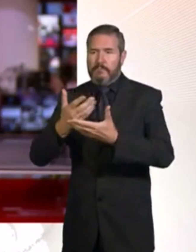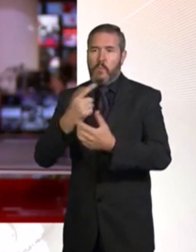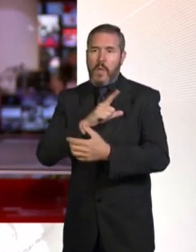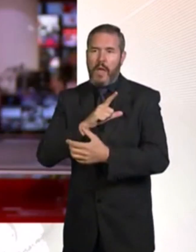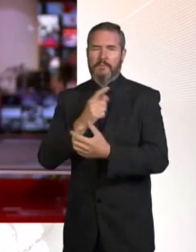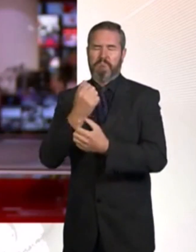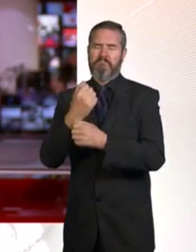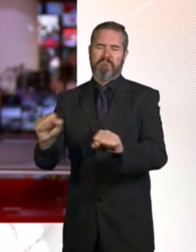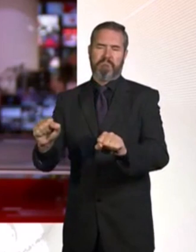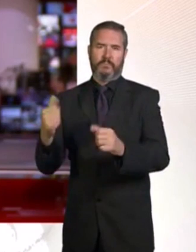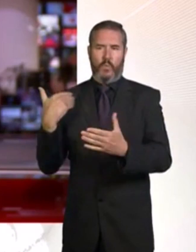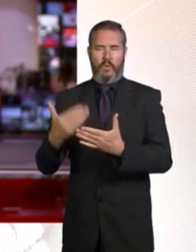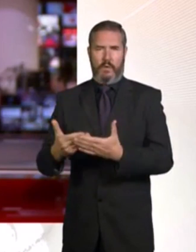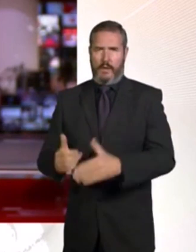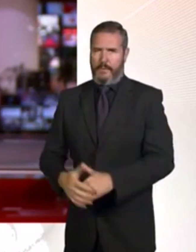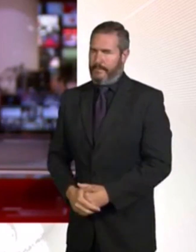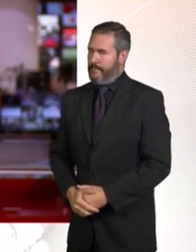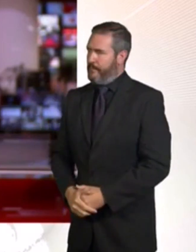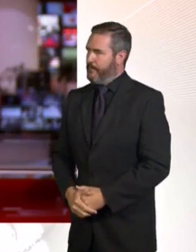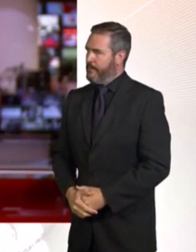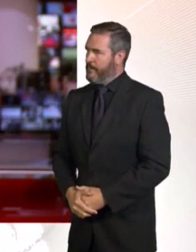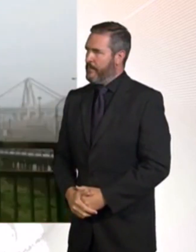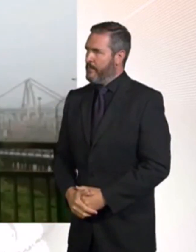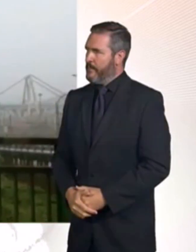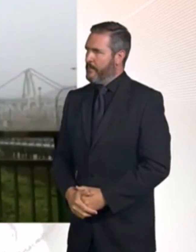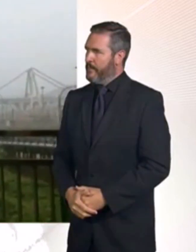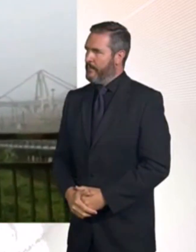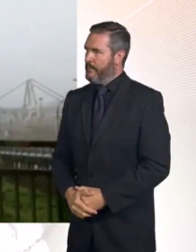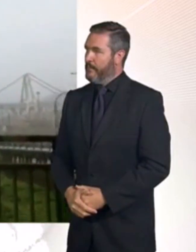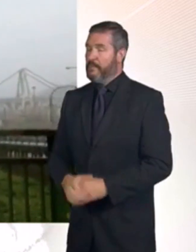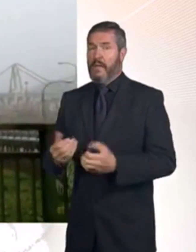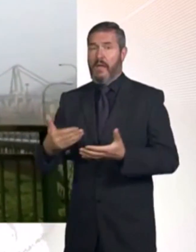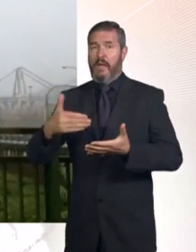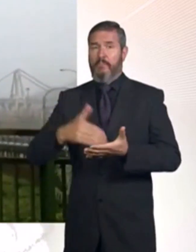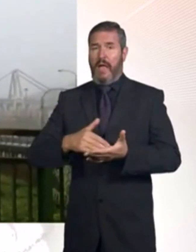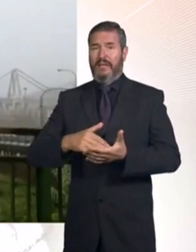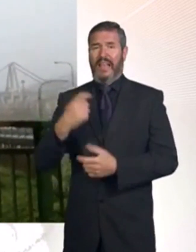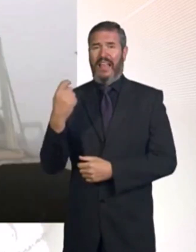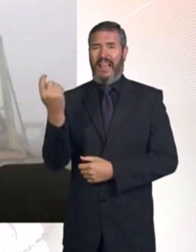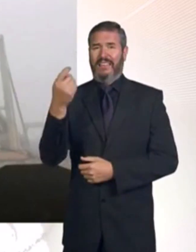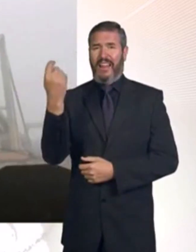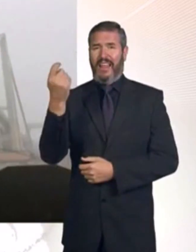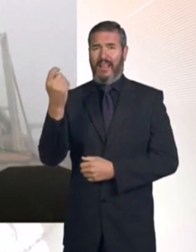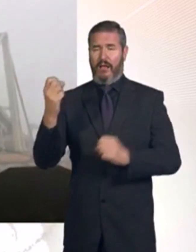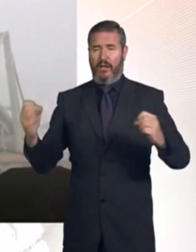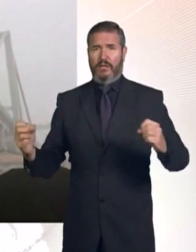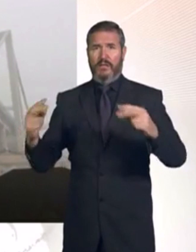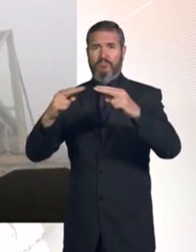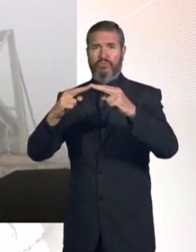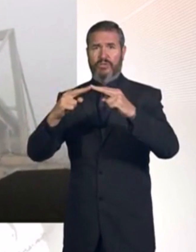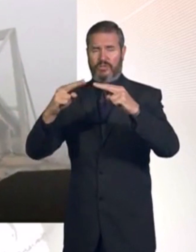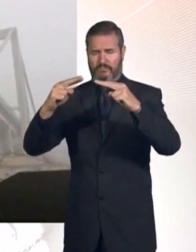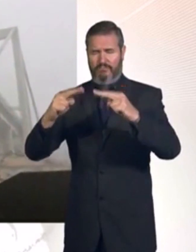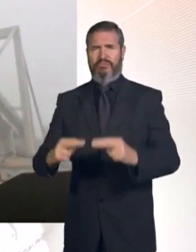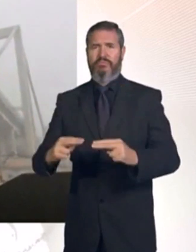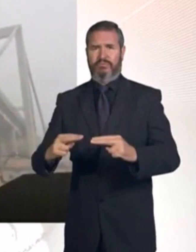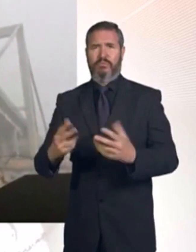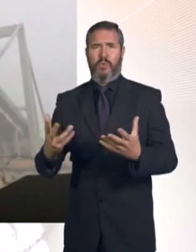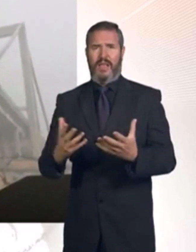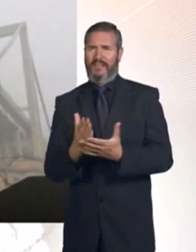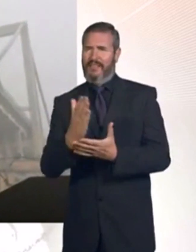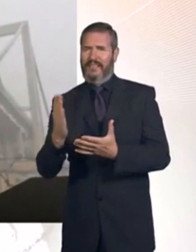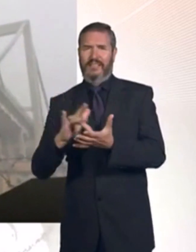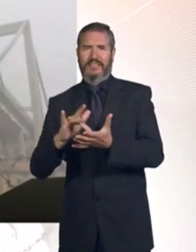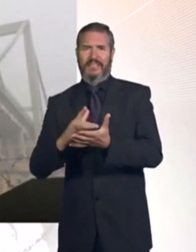.0. The motorway bridge has partially collapsed in the Italian city of Genoa